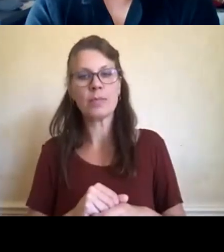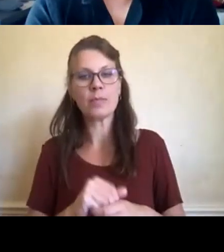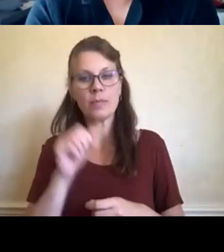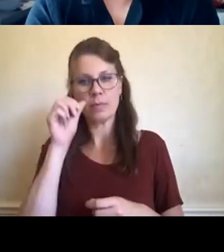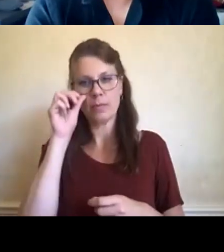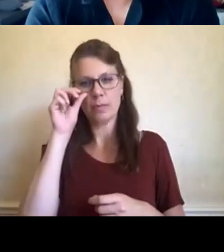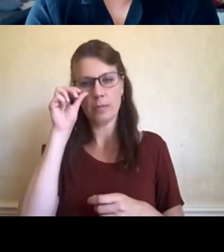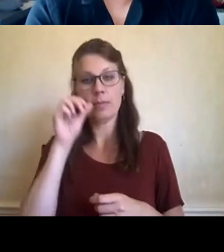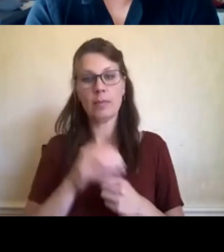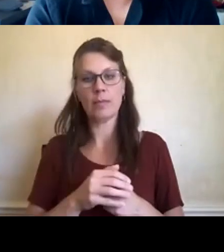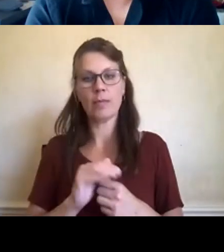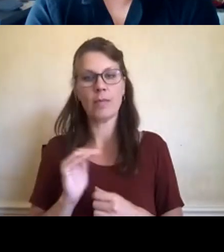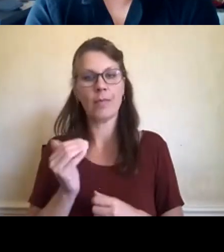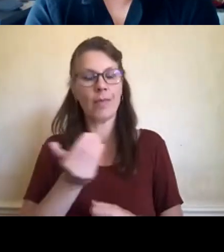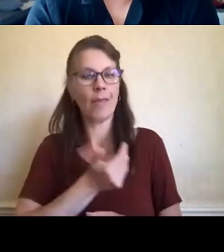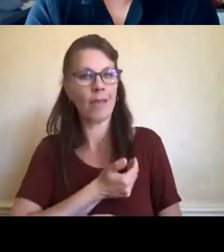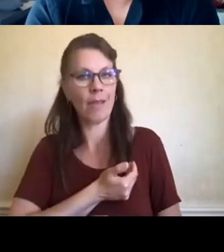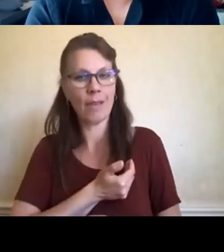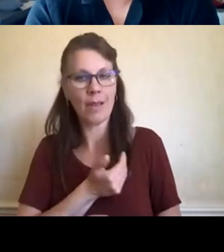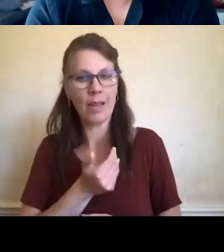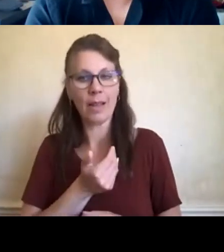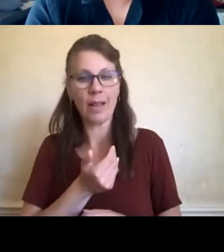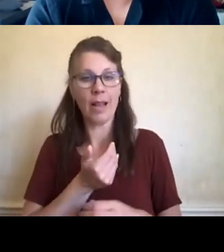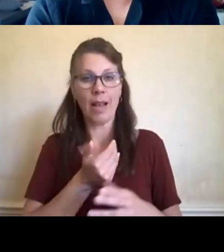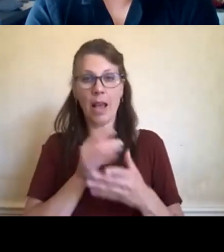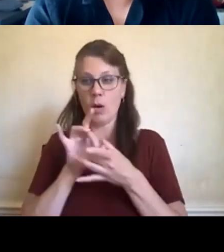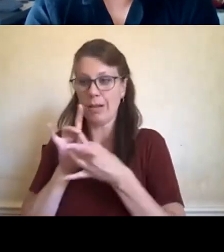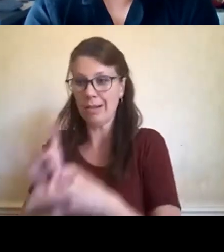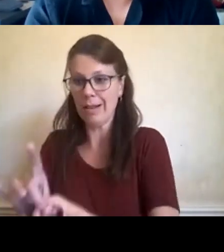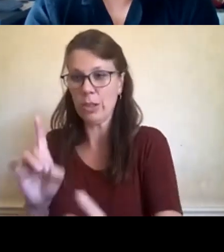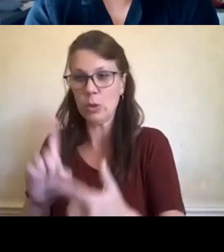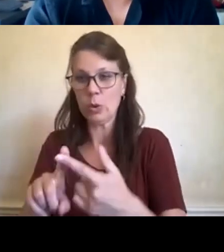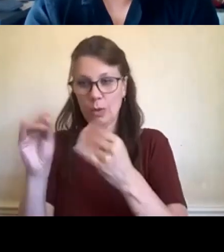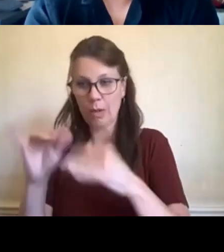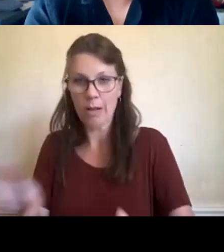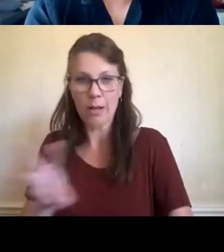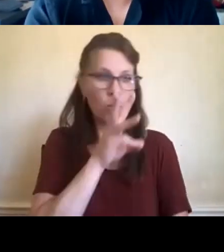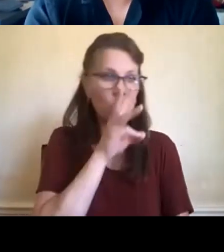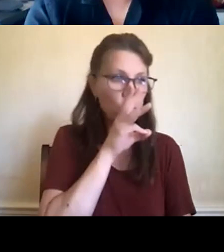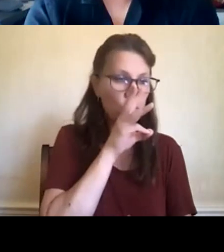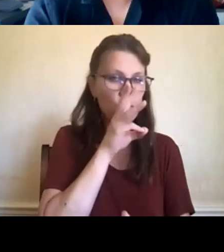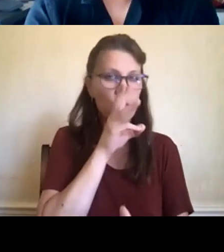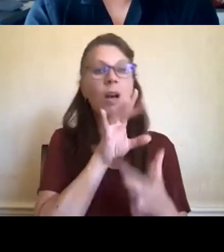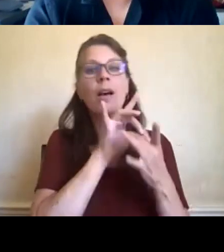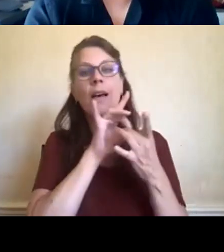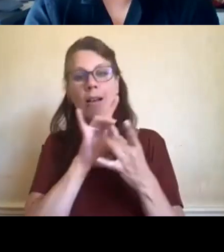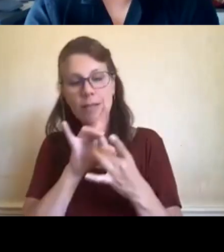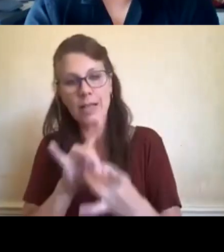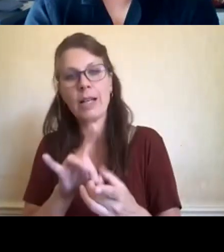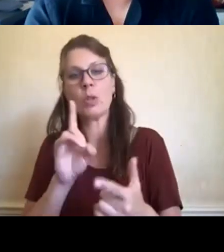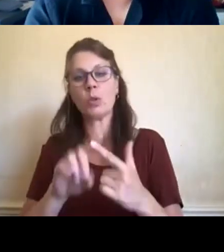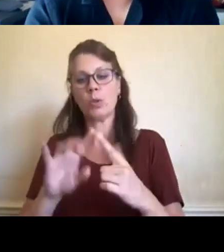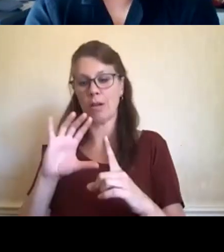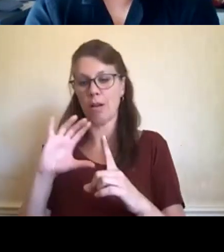directly mirrors cultural diversity. And if that erodes, then we are